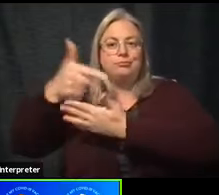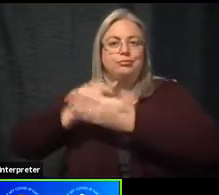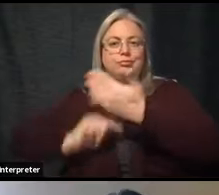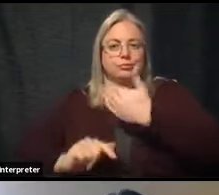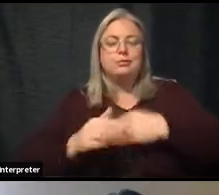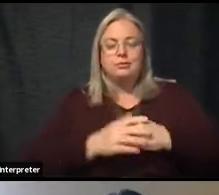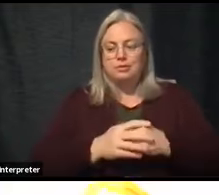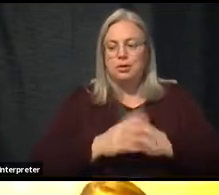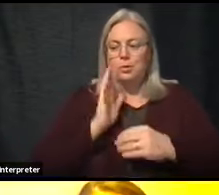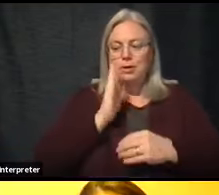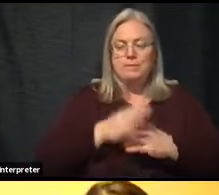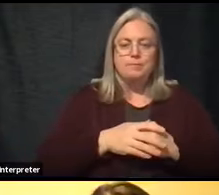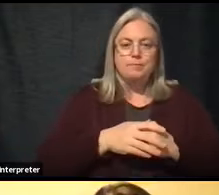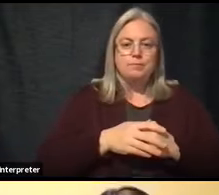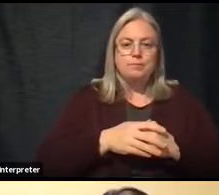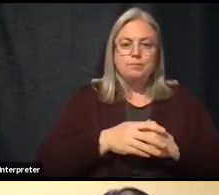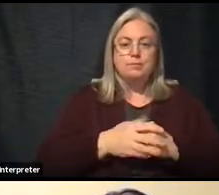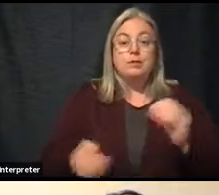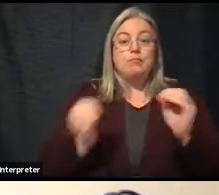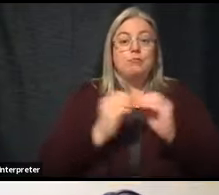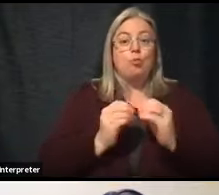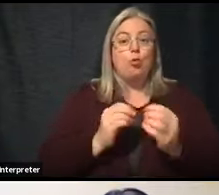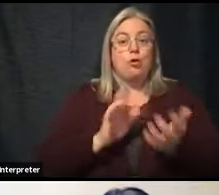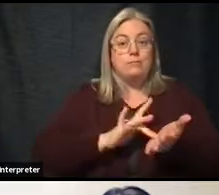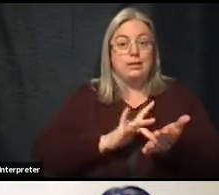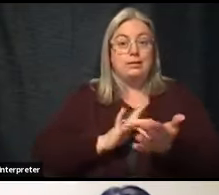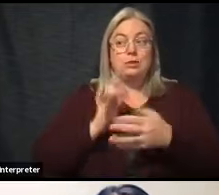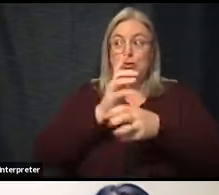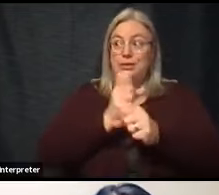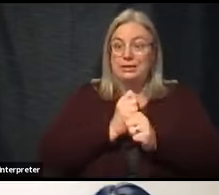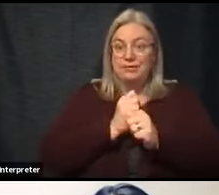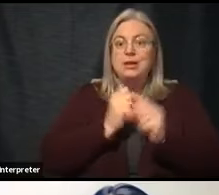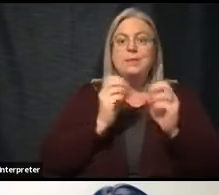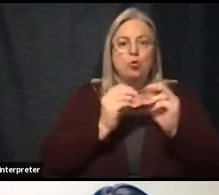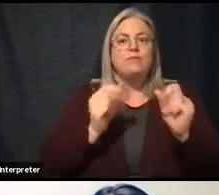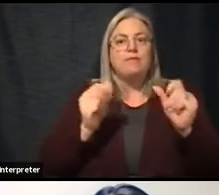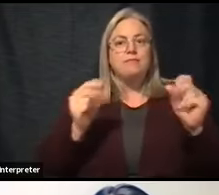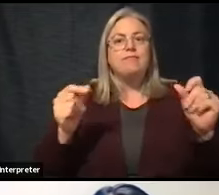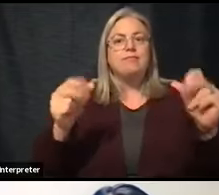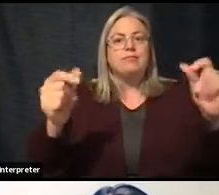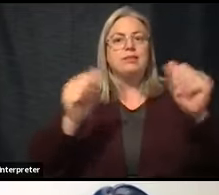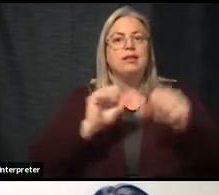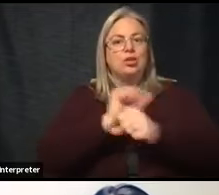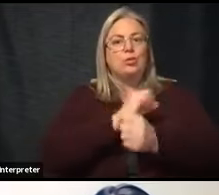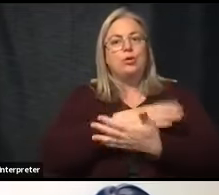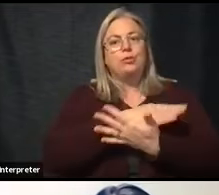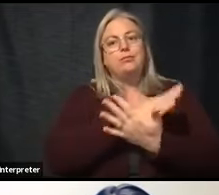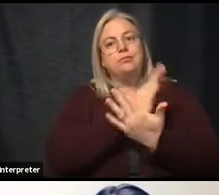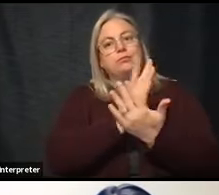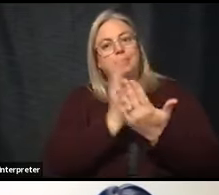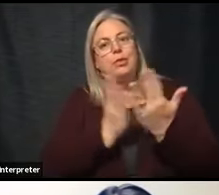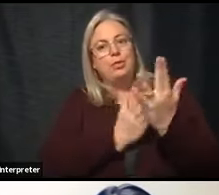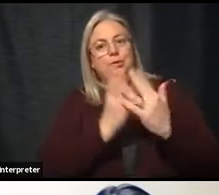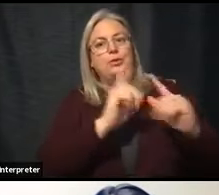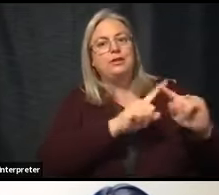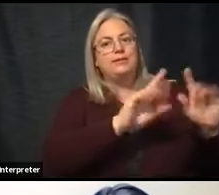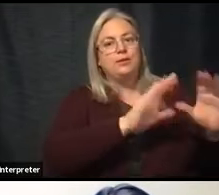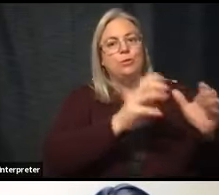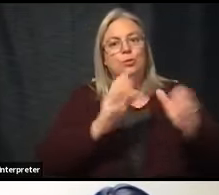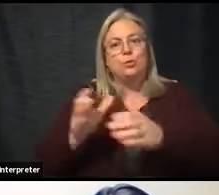uh, uh, it's, uh, the, the, the more vaccines that, that we get, the quicker that we can work through this. I've spoken with